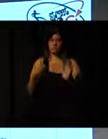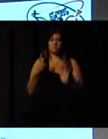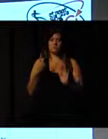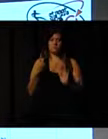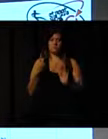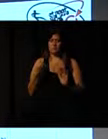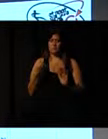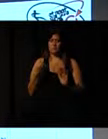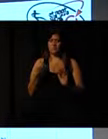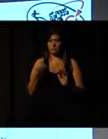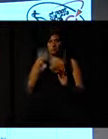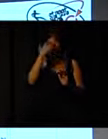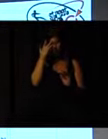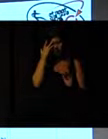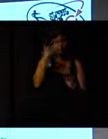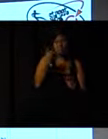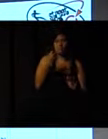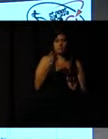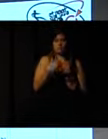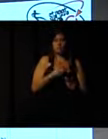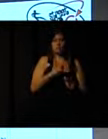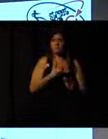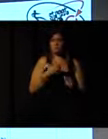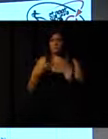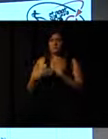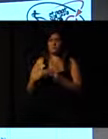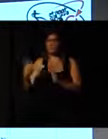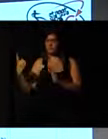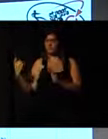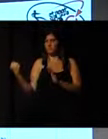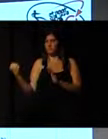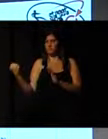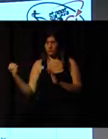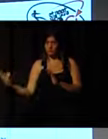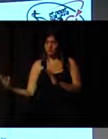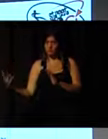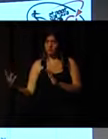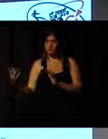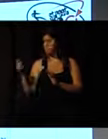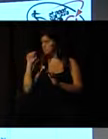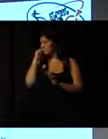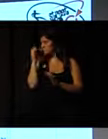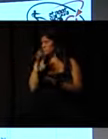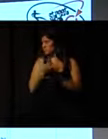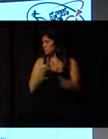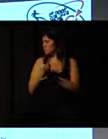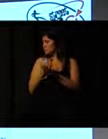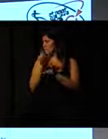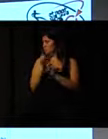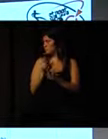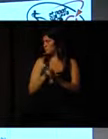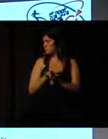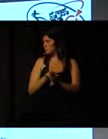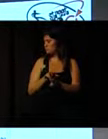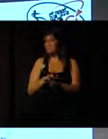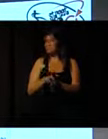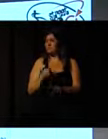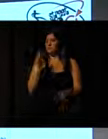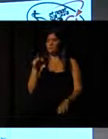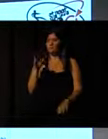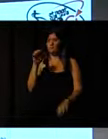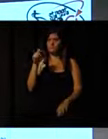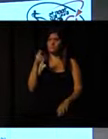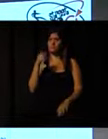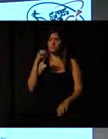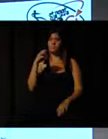block in the middle represents the average volunteering rate. And then the